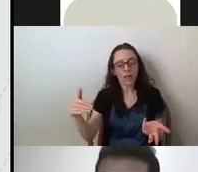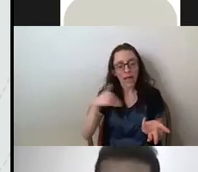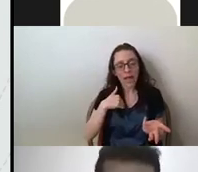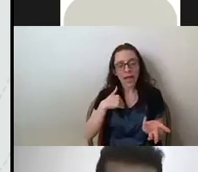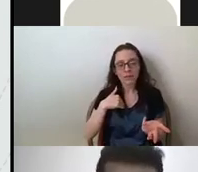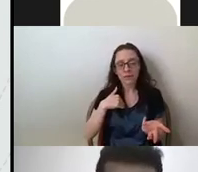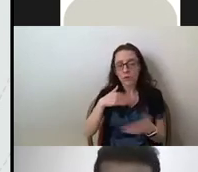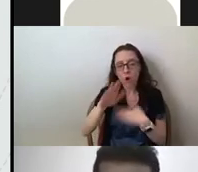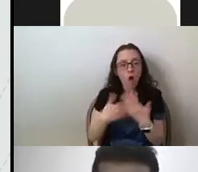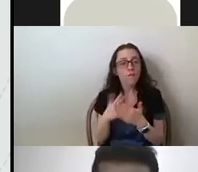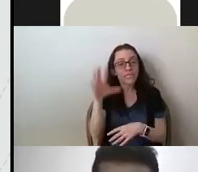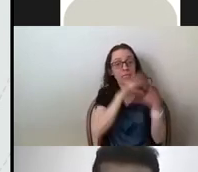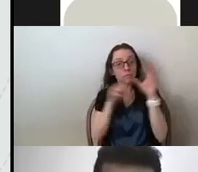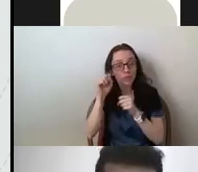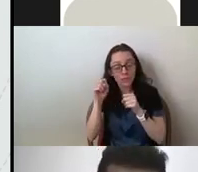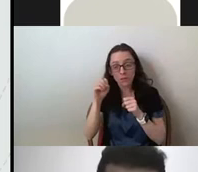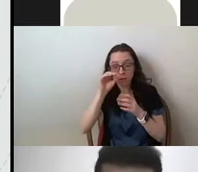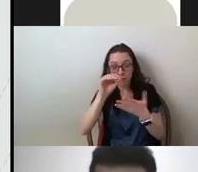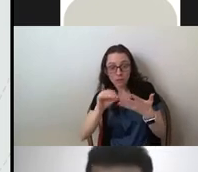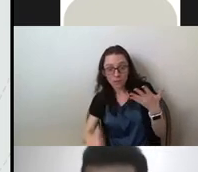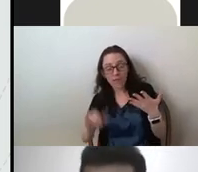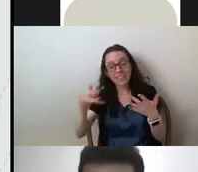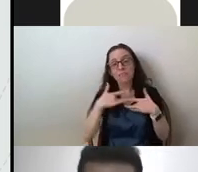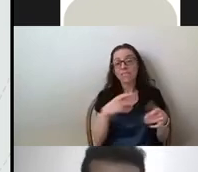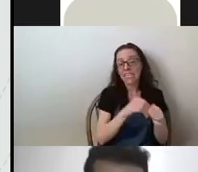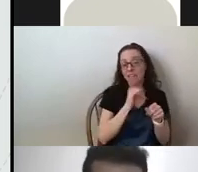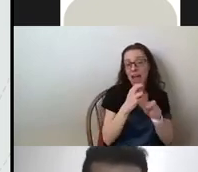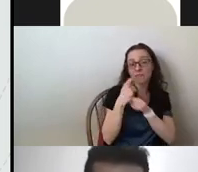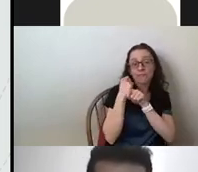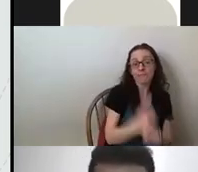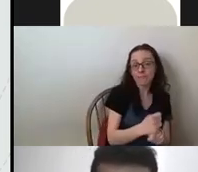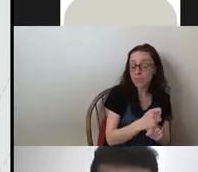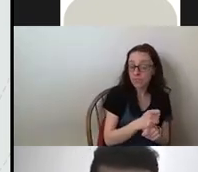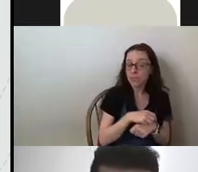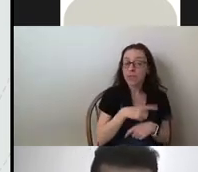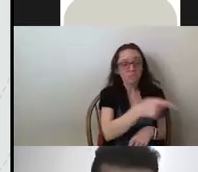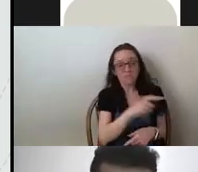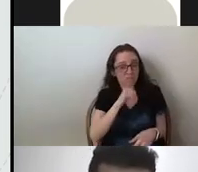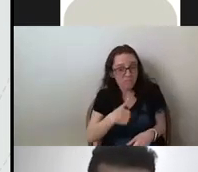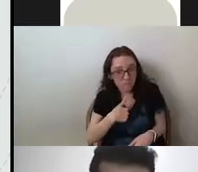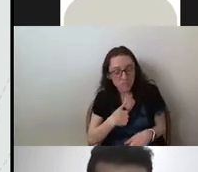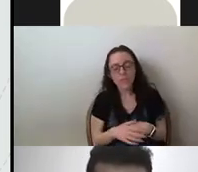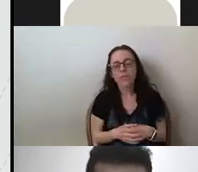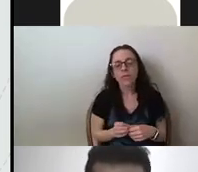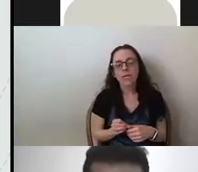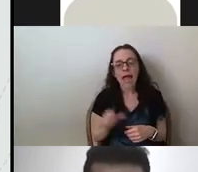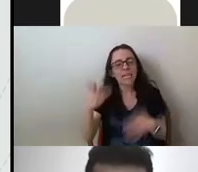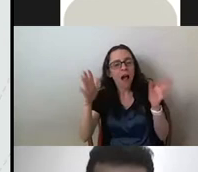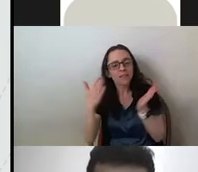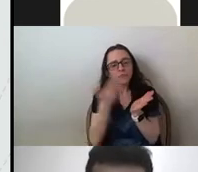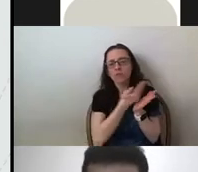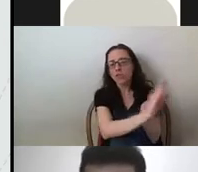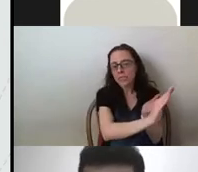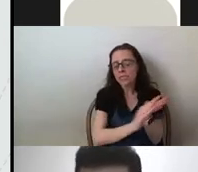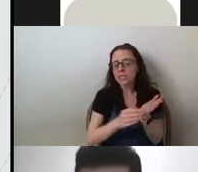assumptions made in the orthodox tradition. And furthermore, it actually, you know, it sort of rejects empirical